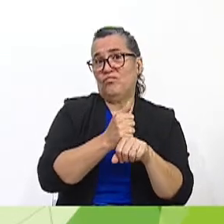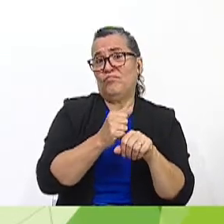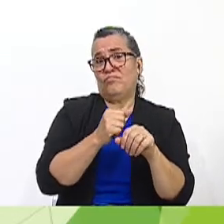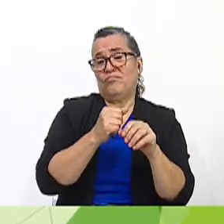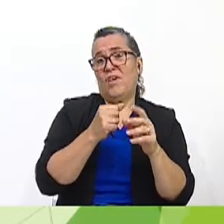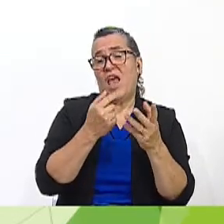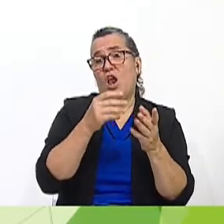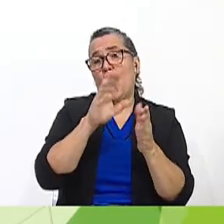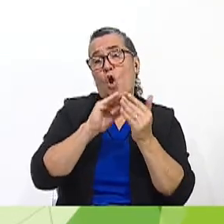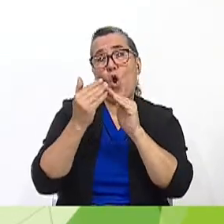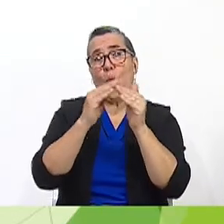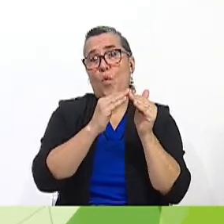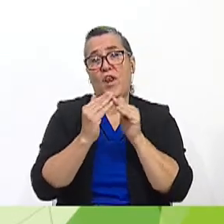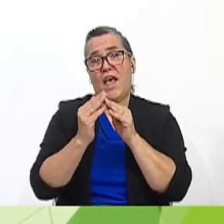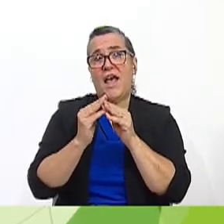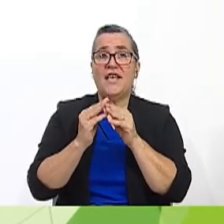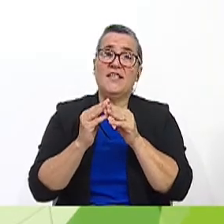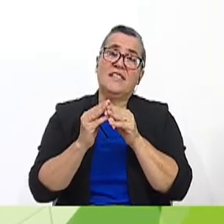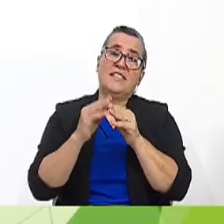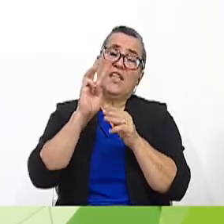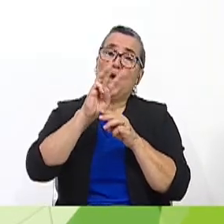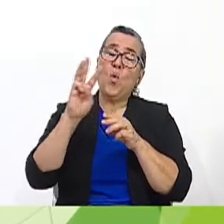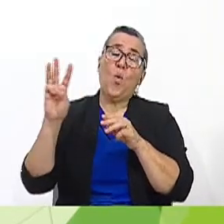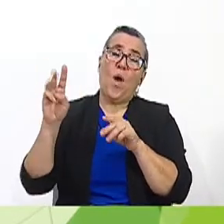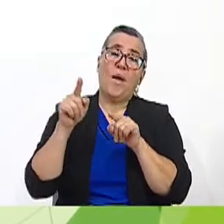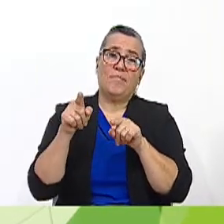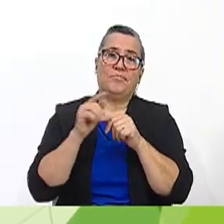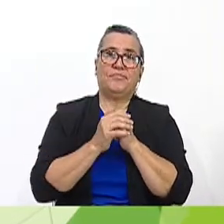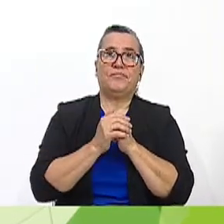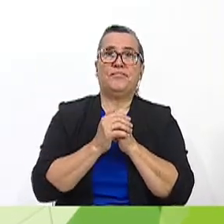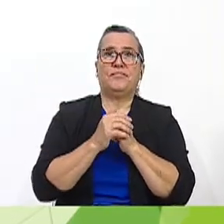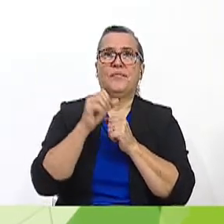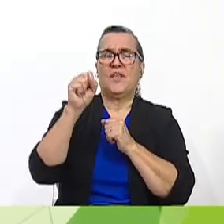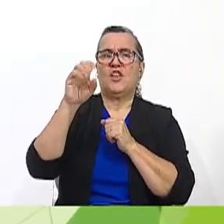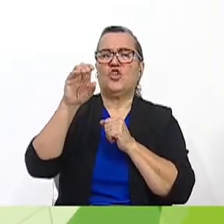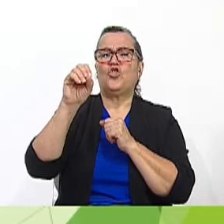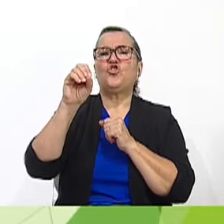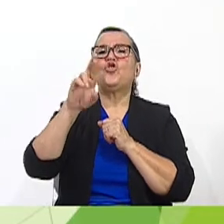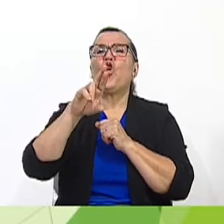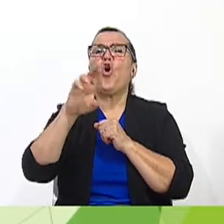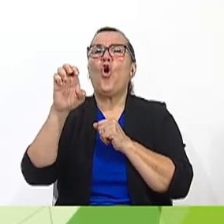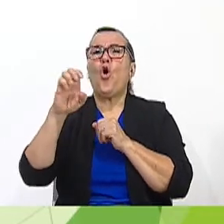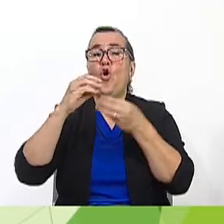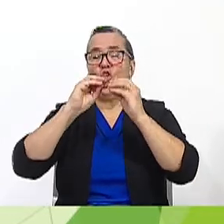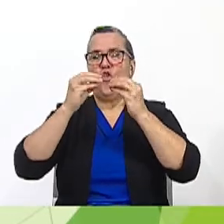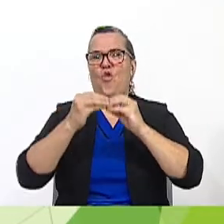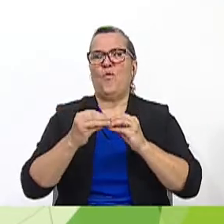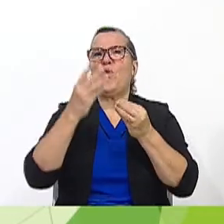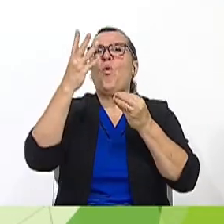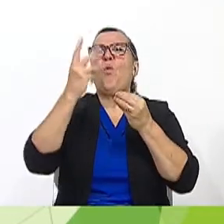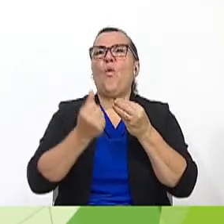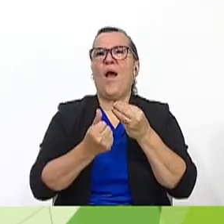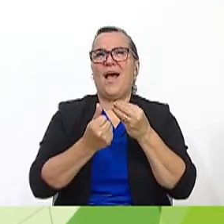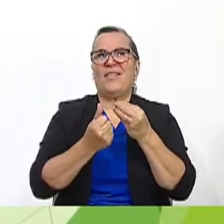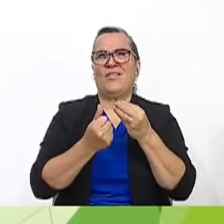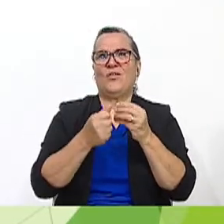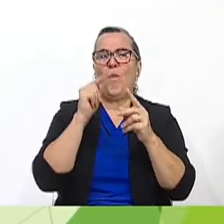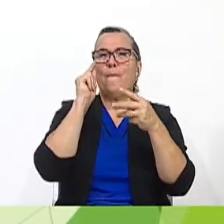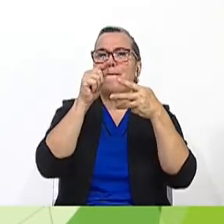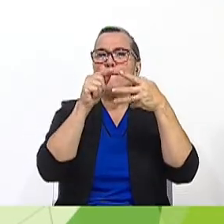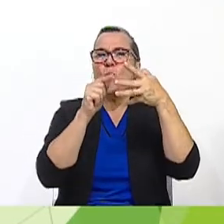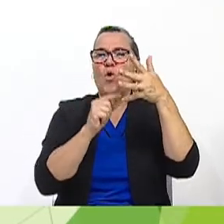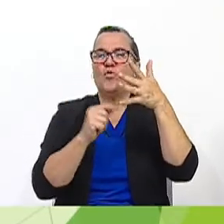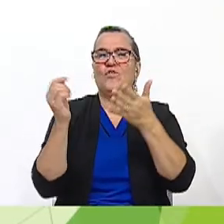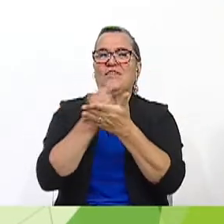communities and websites. Score. The number of points earned